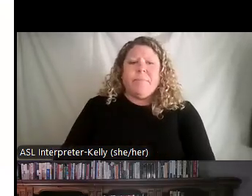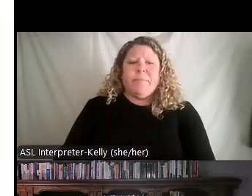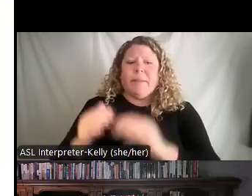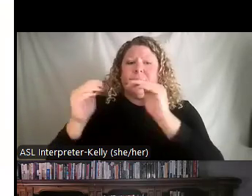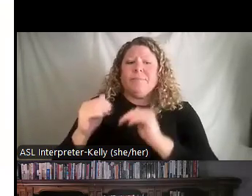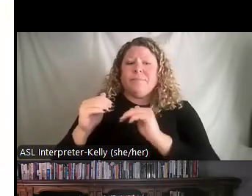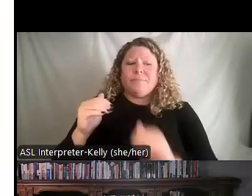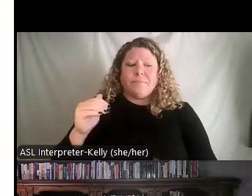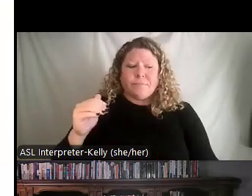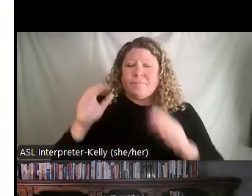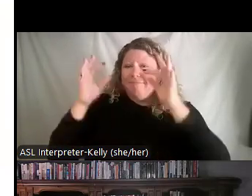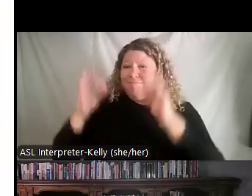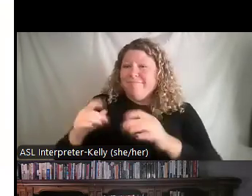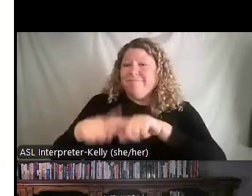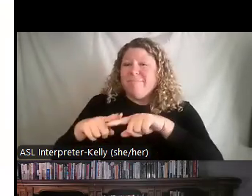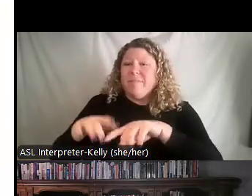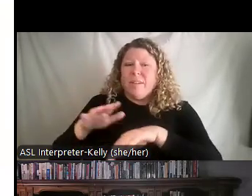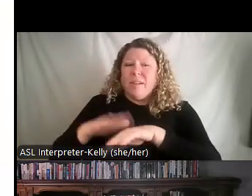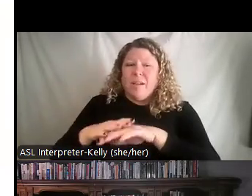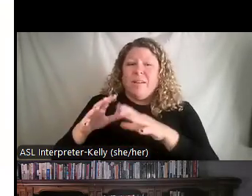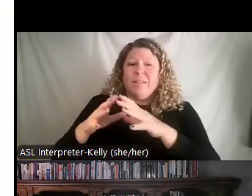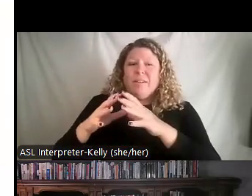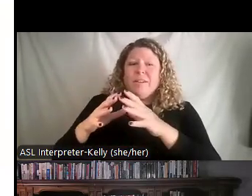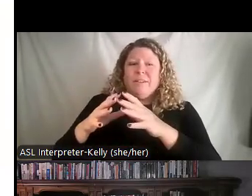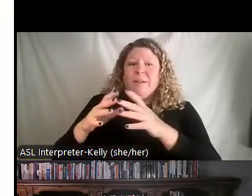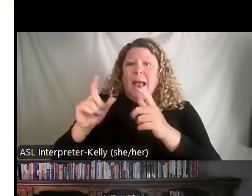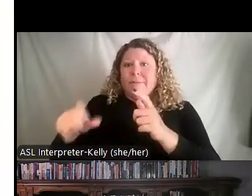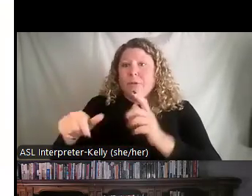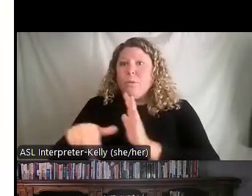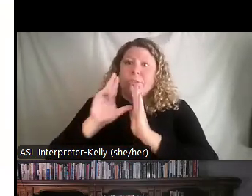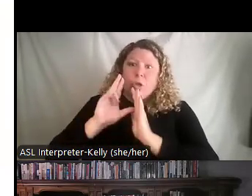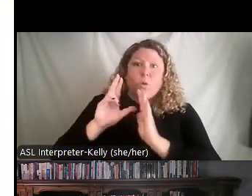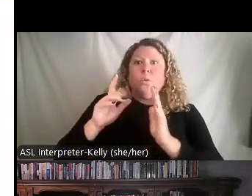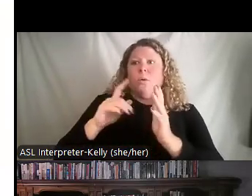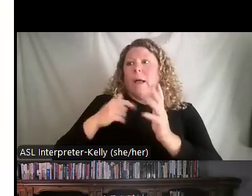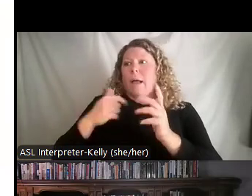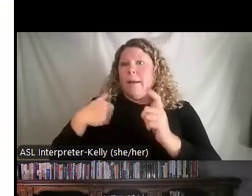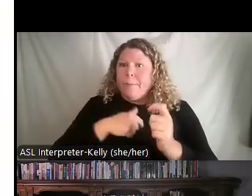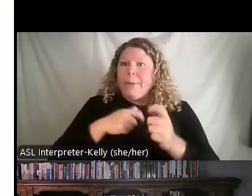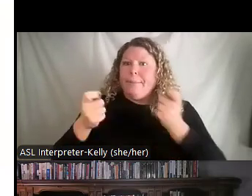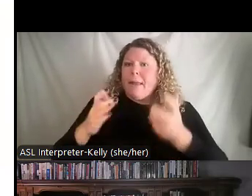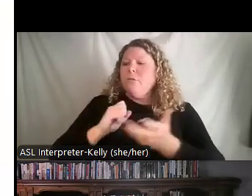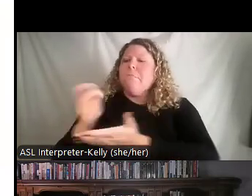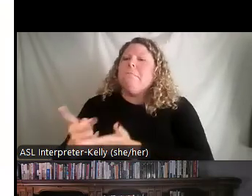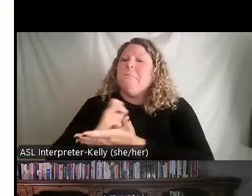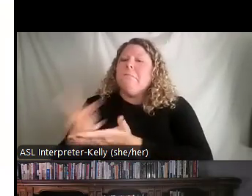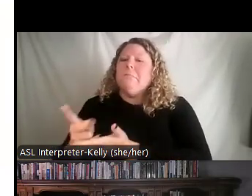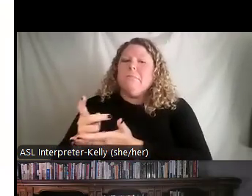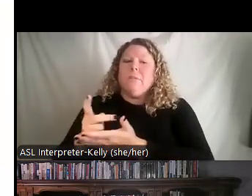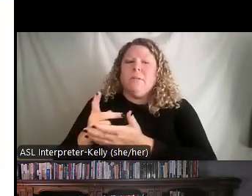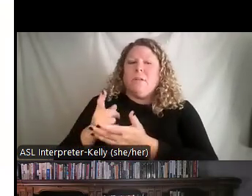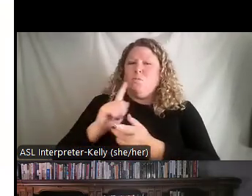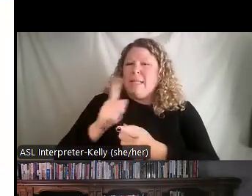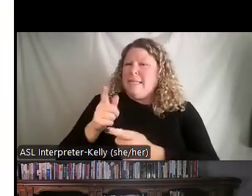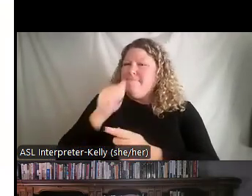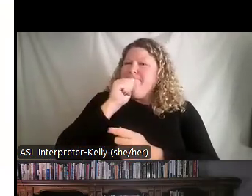excessive reviews and leadership approvals. Management is secretive, the workplace is non-visual, and employees